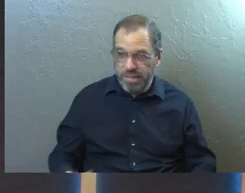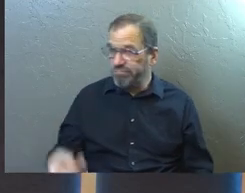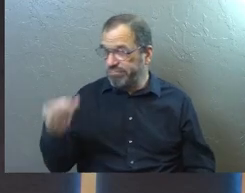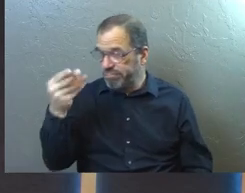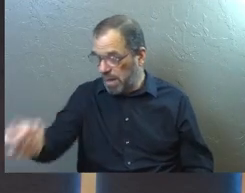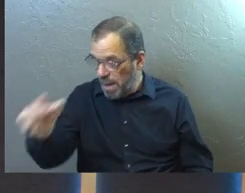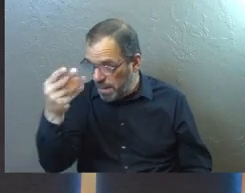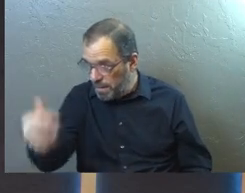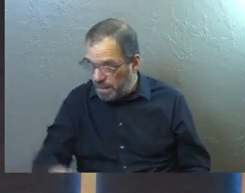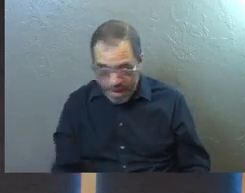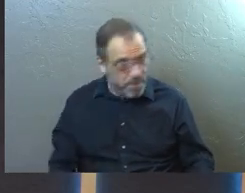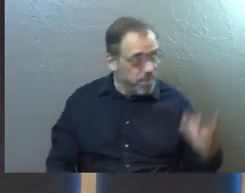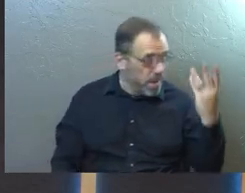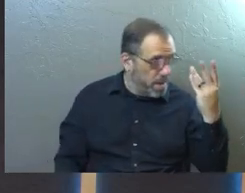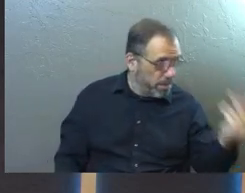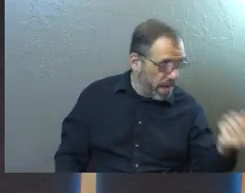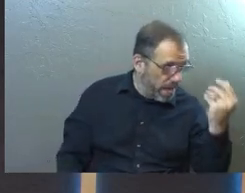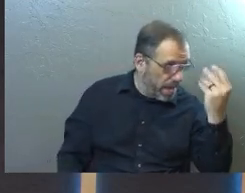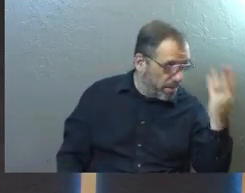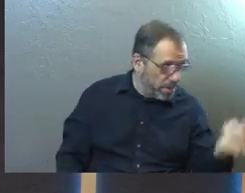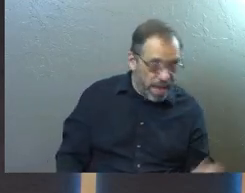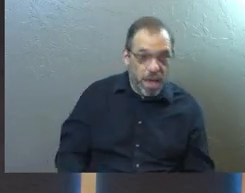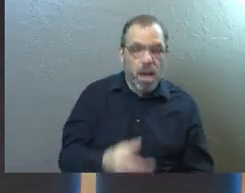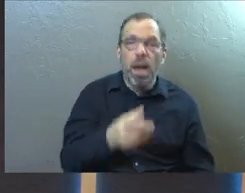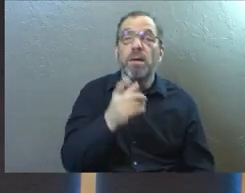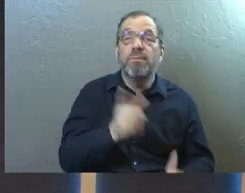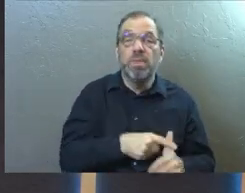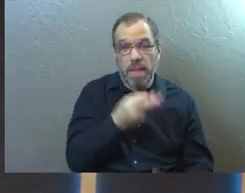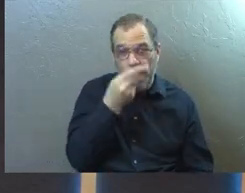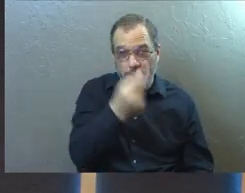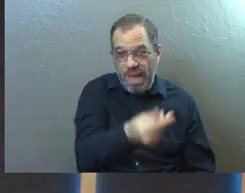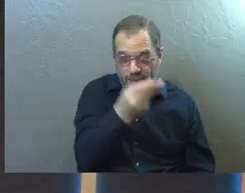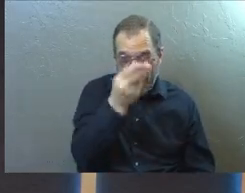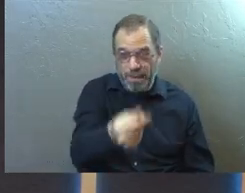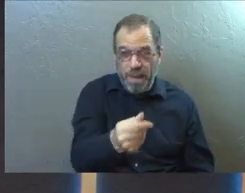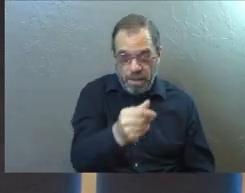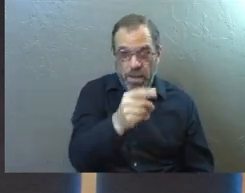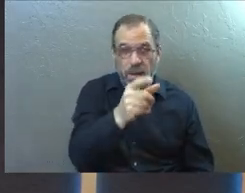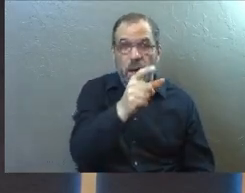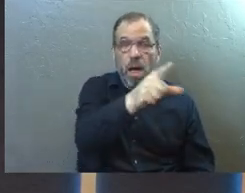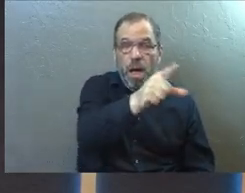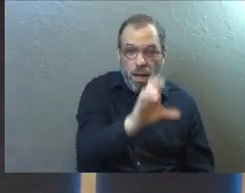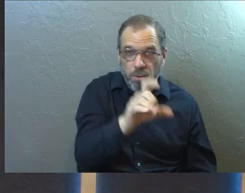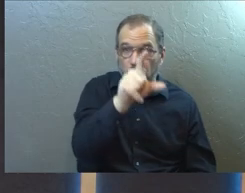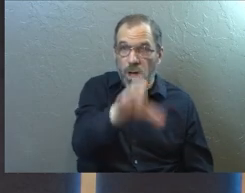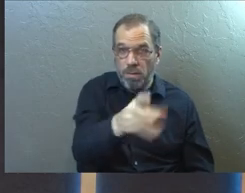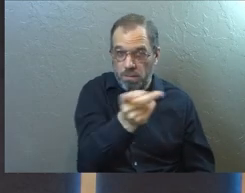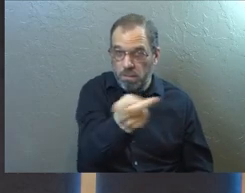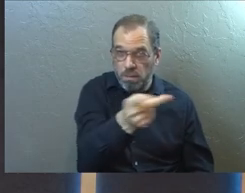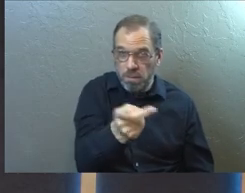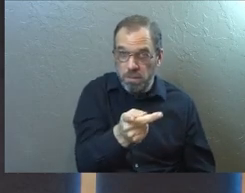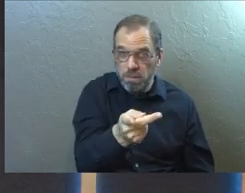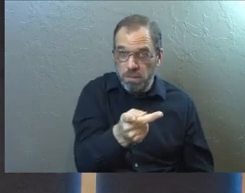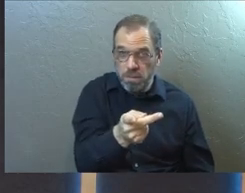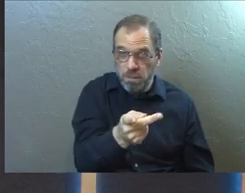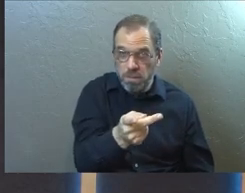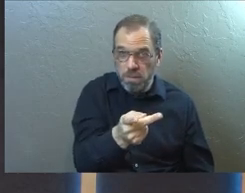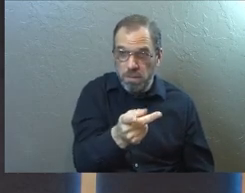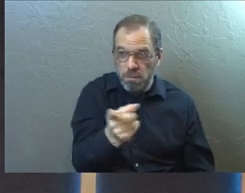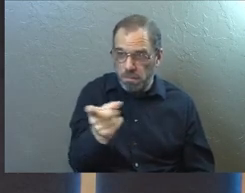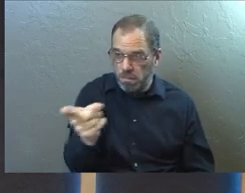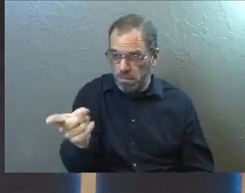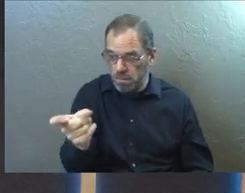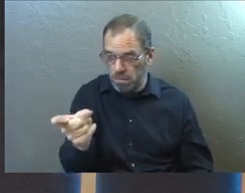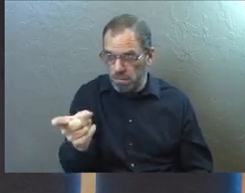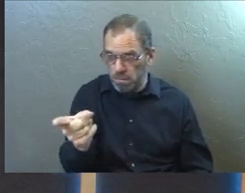he's paying them, he starts with the guys that just got there and he goes through each one and he pays each one a hundred dollars. So what the guys that